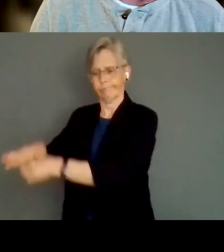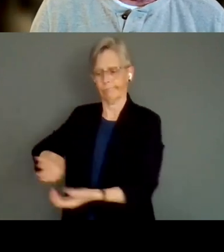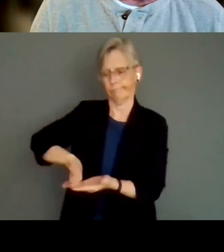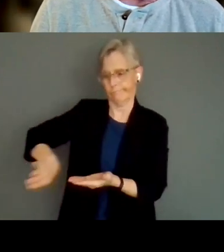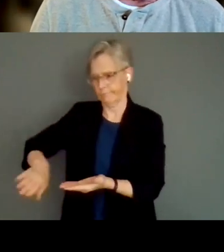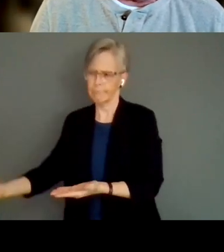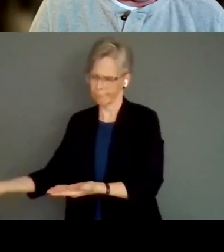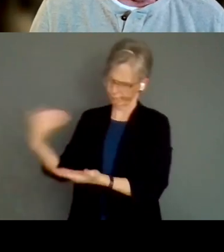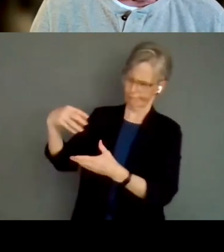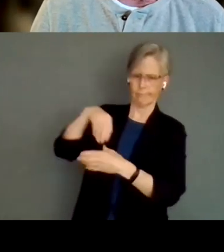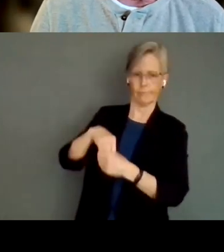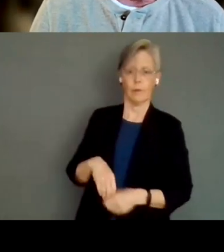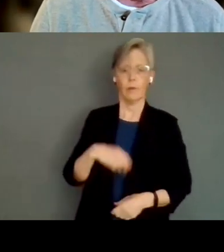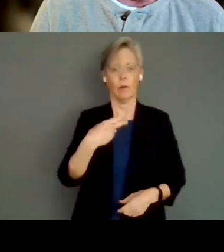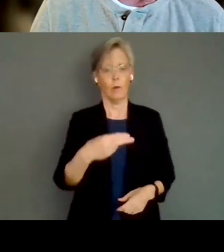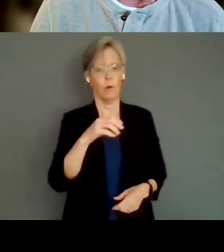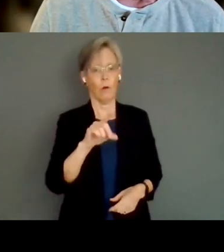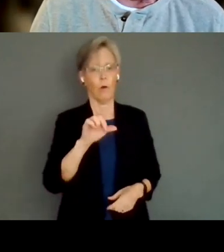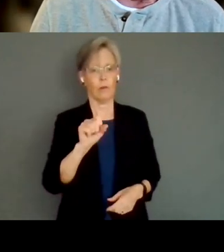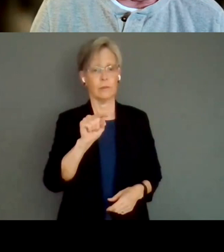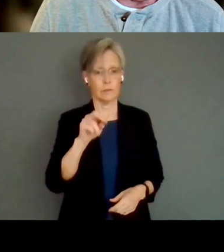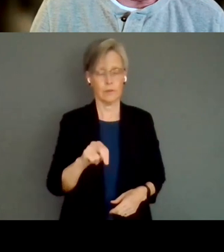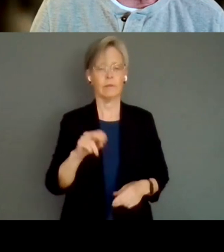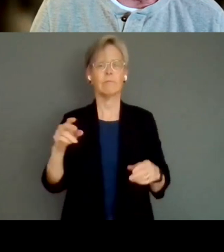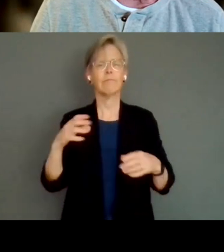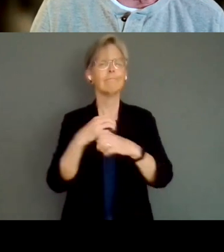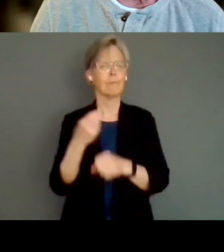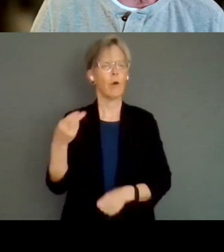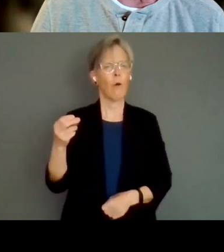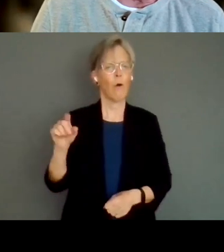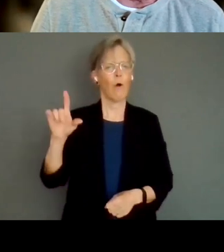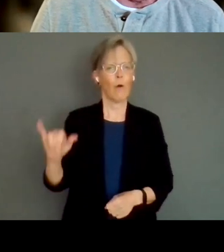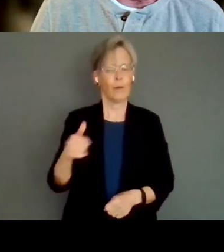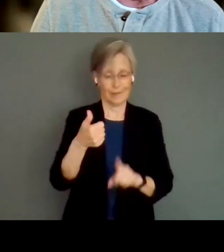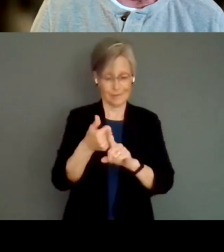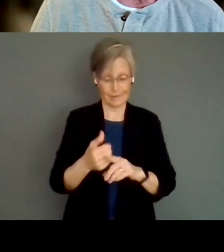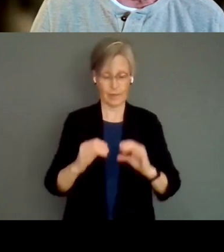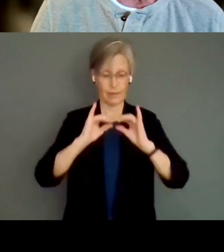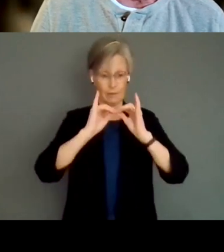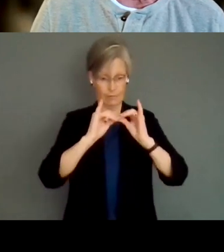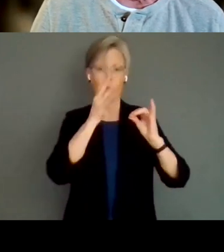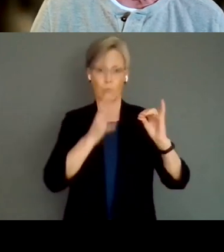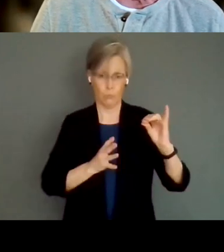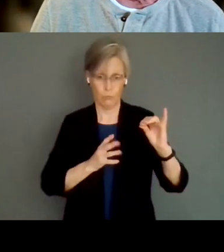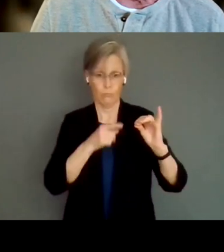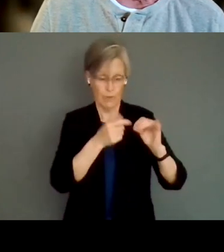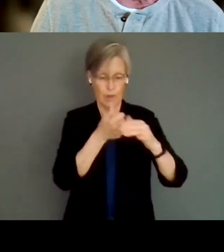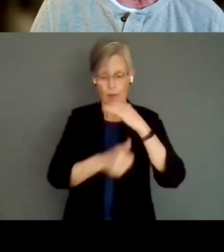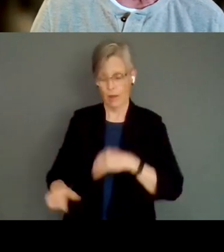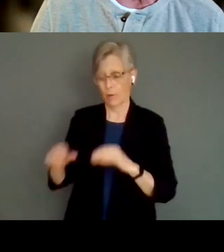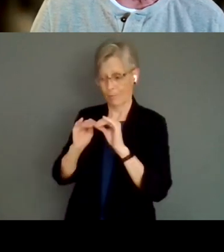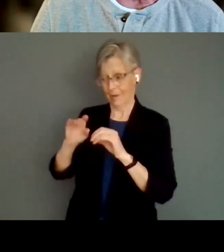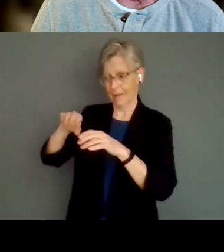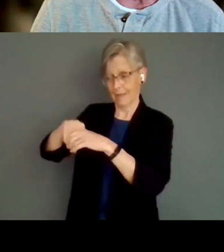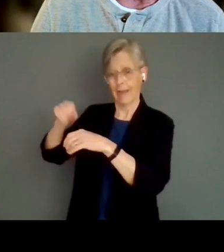Holliston Logan, also known as Holly, is a Michif Iskwe, and a member of the Métis Nation of